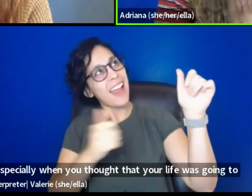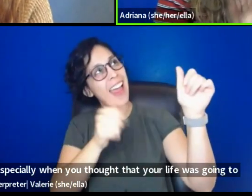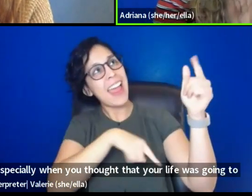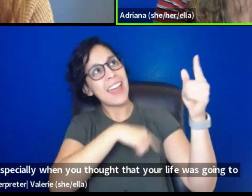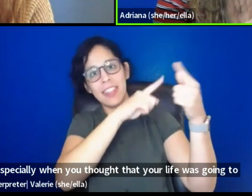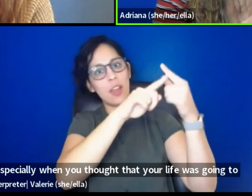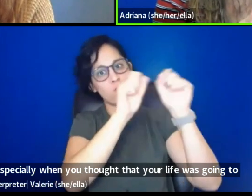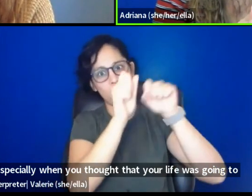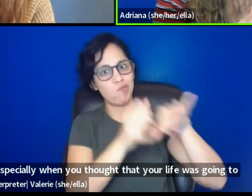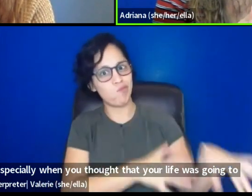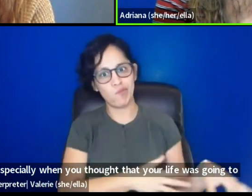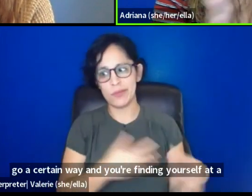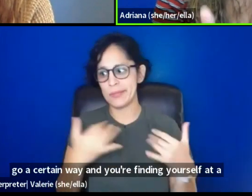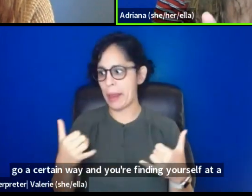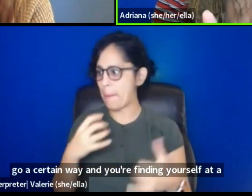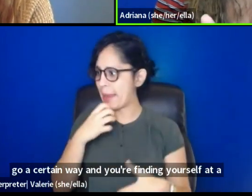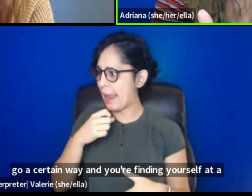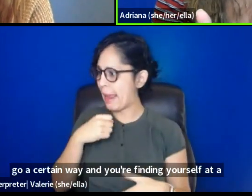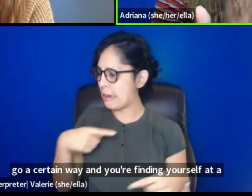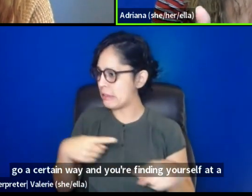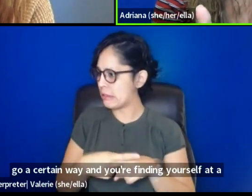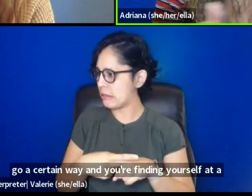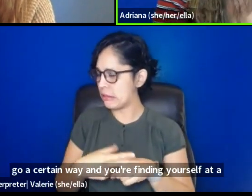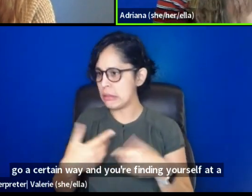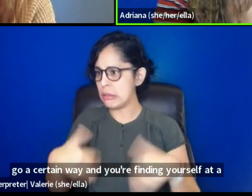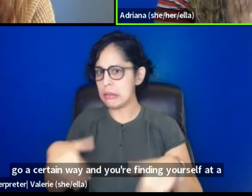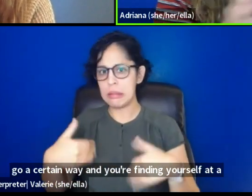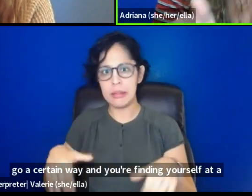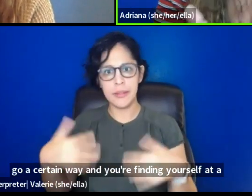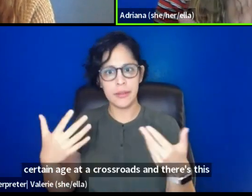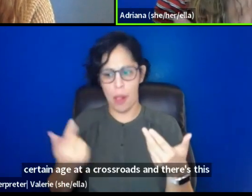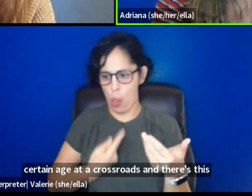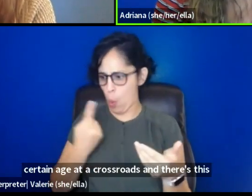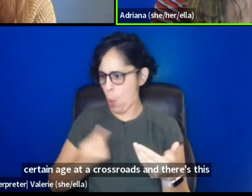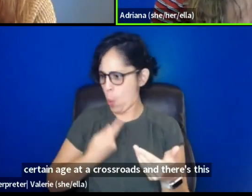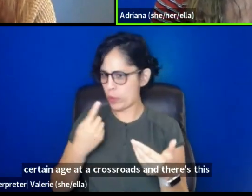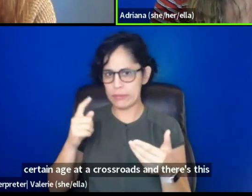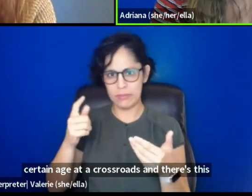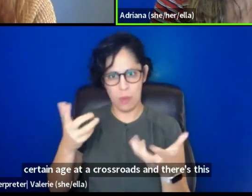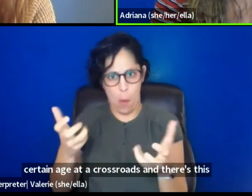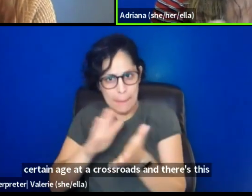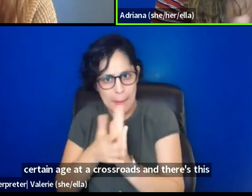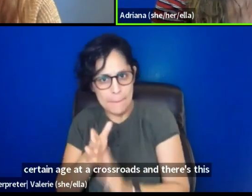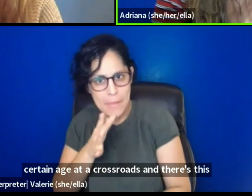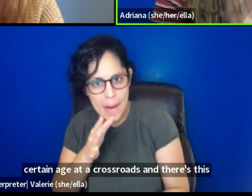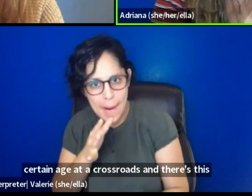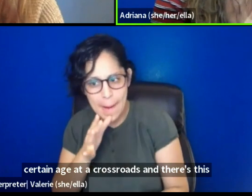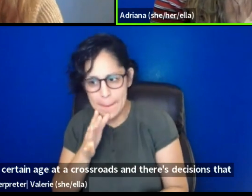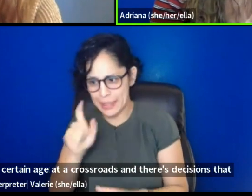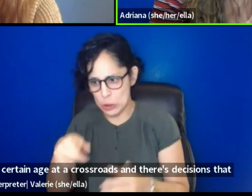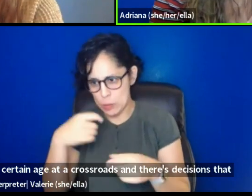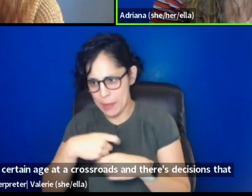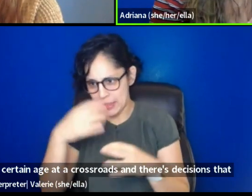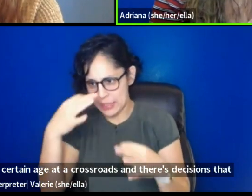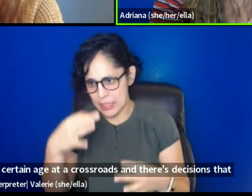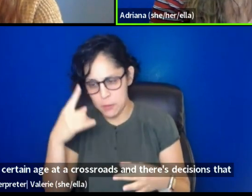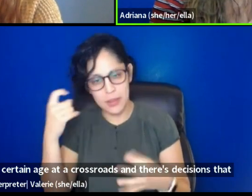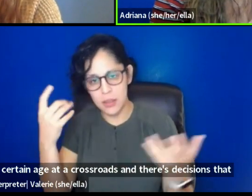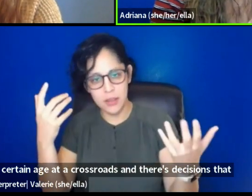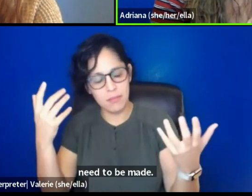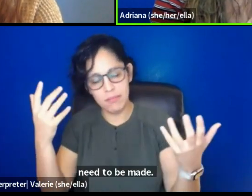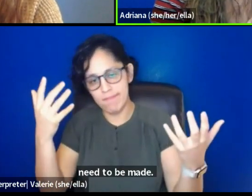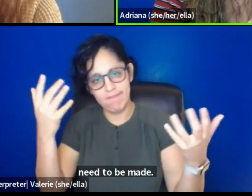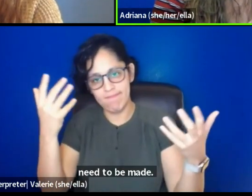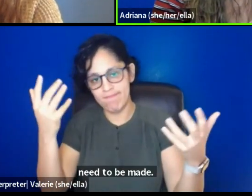at a certain age, um, at a crossroads, and, and there's decisions that need to be made, um, because of, um,